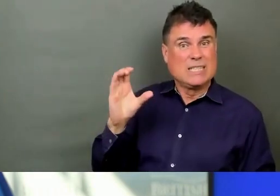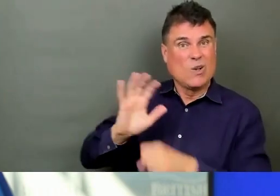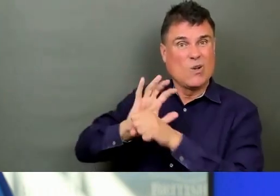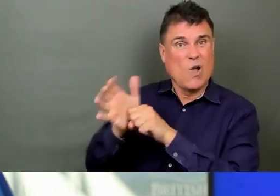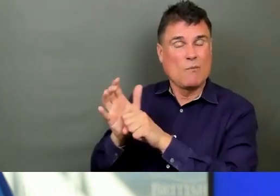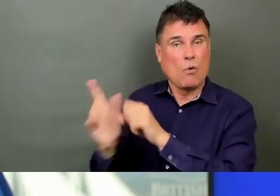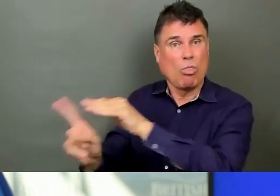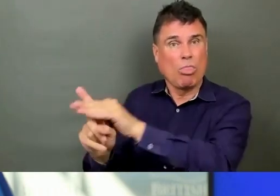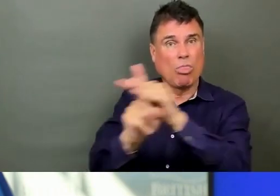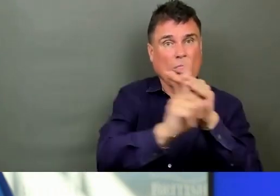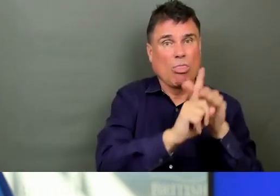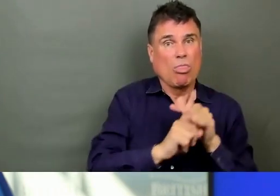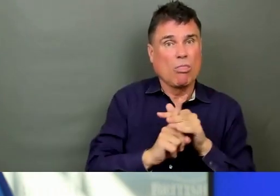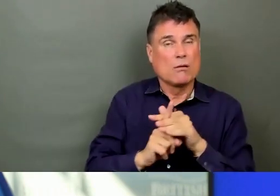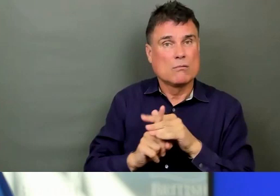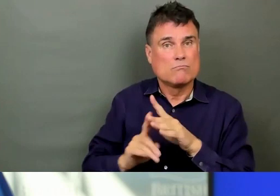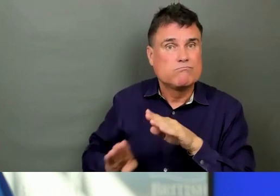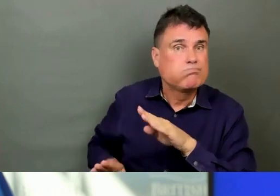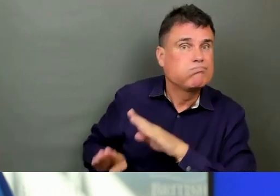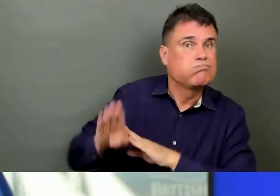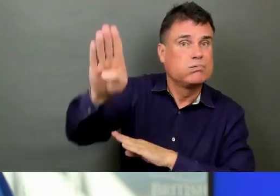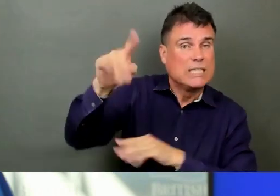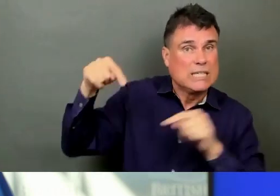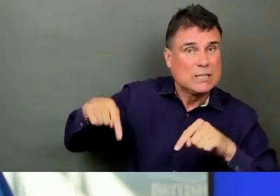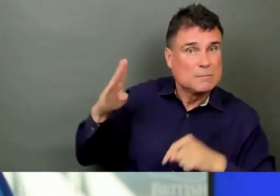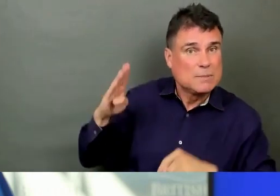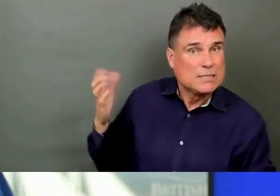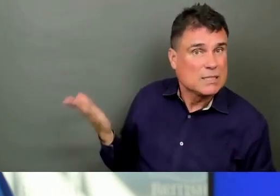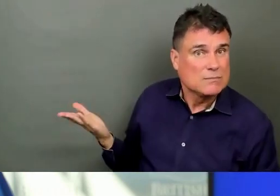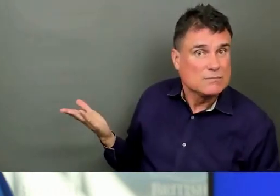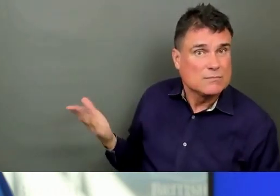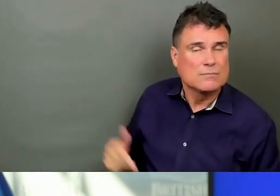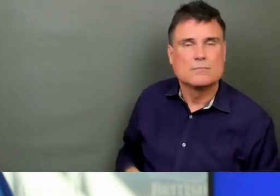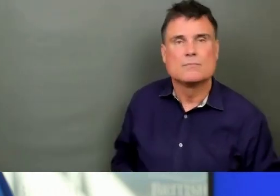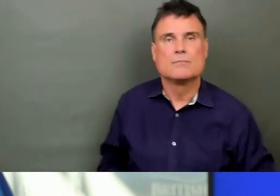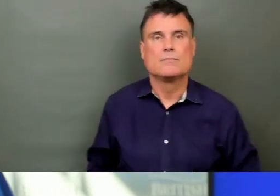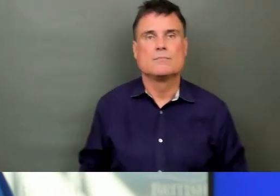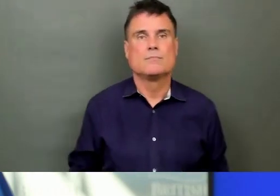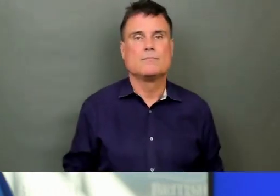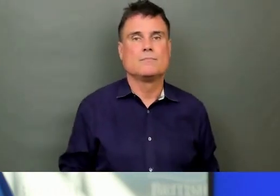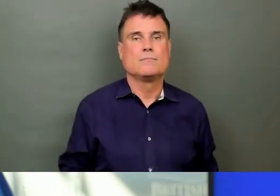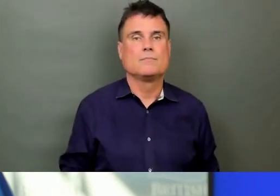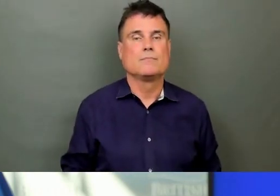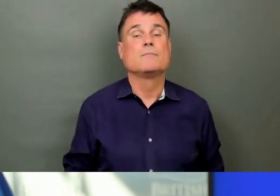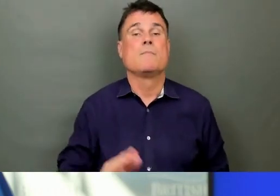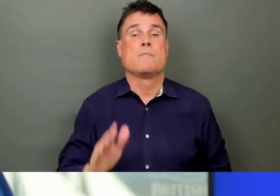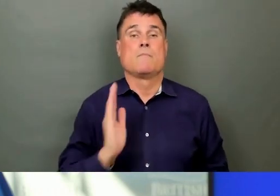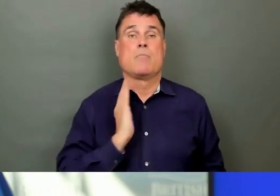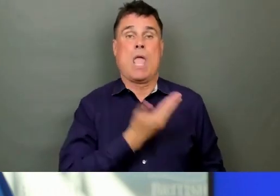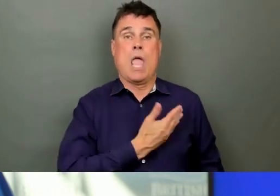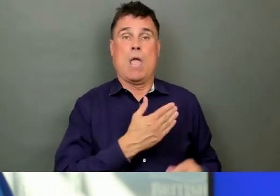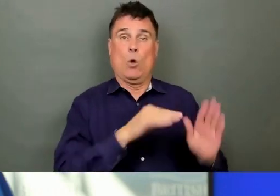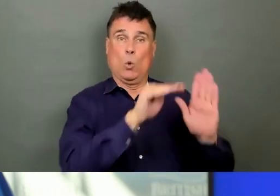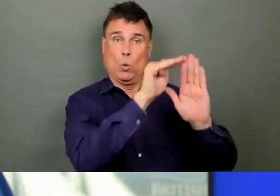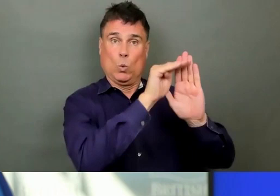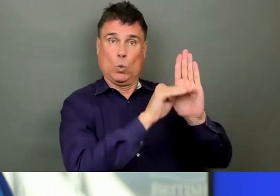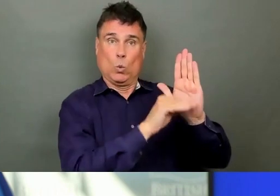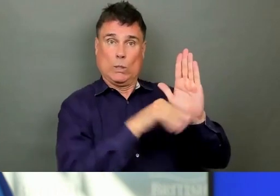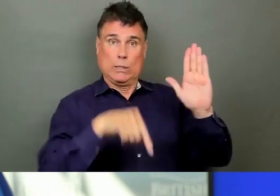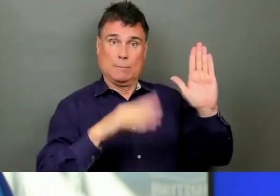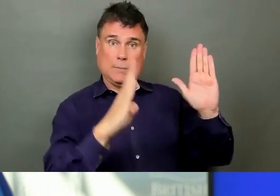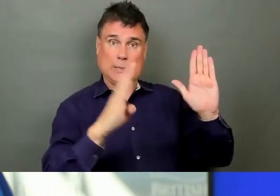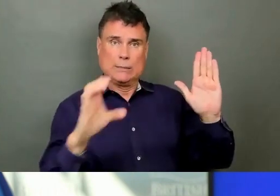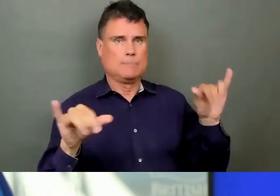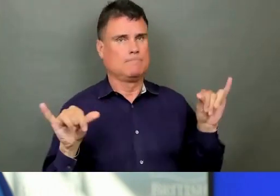to change our requirements around self-isolation in BC. We have no plans, none, to change our approach to contact